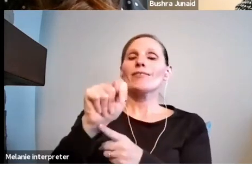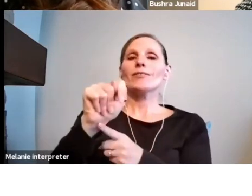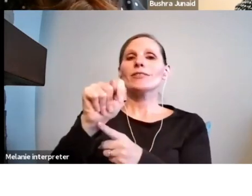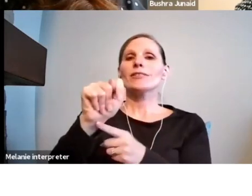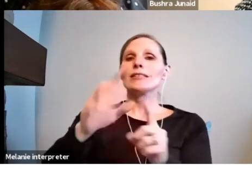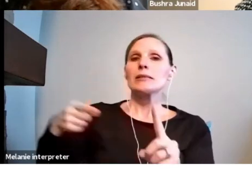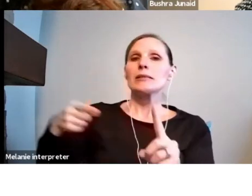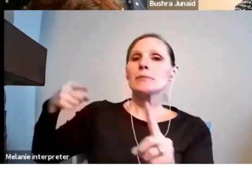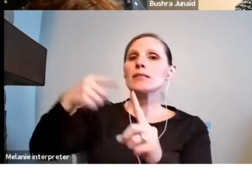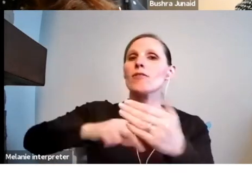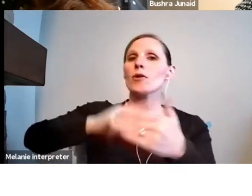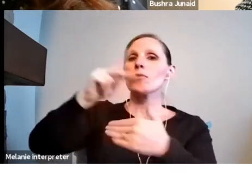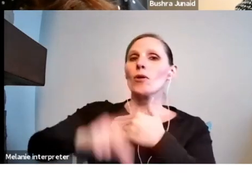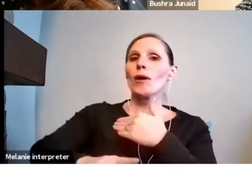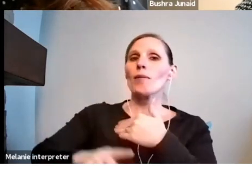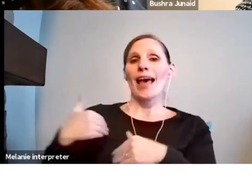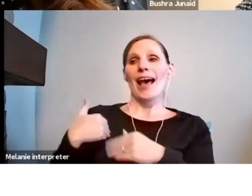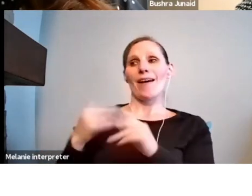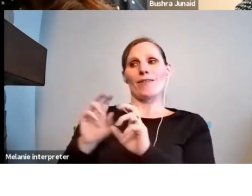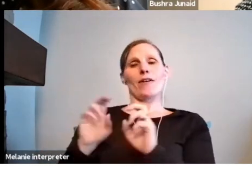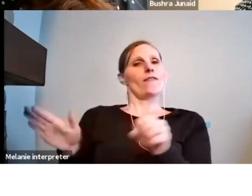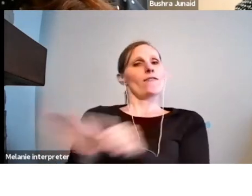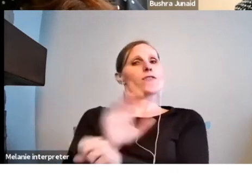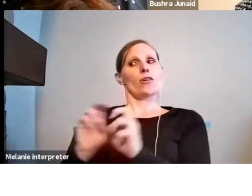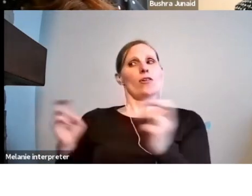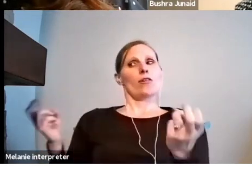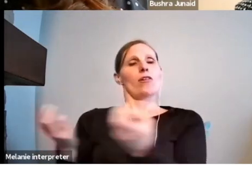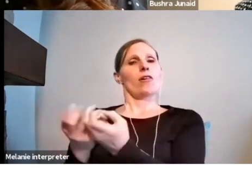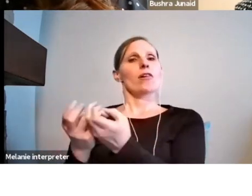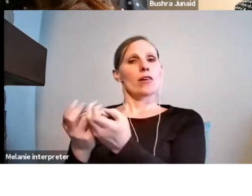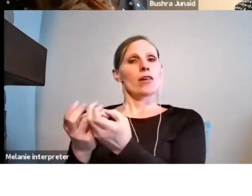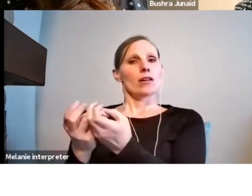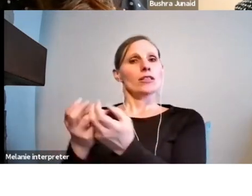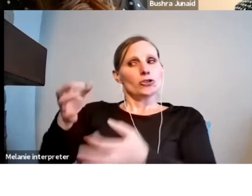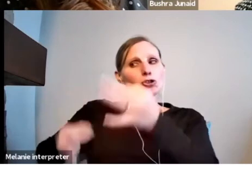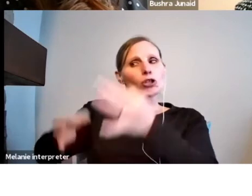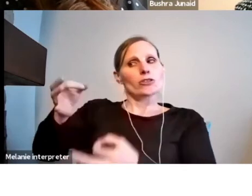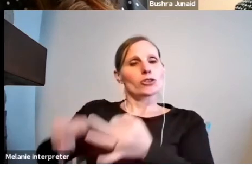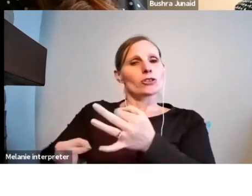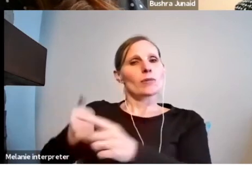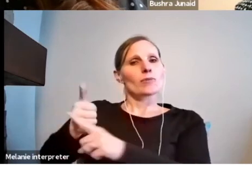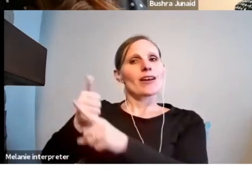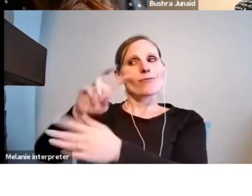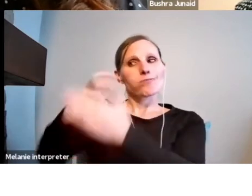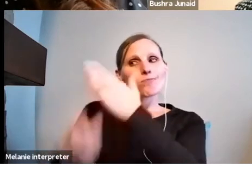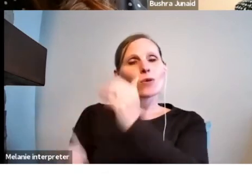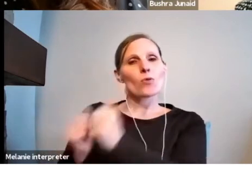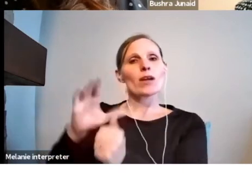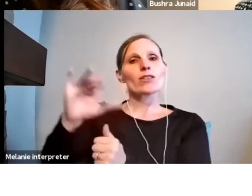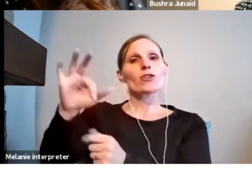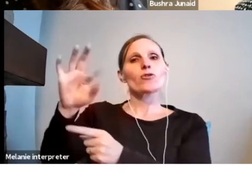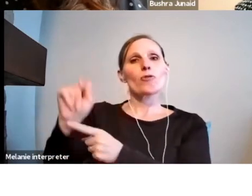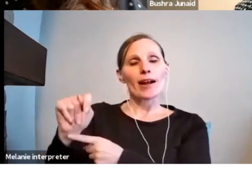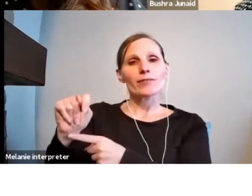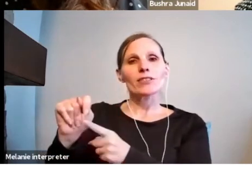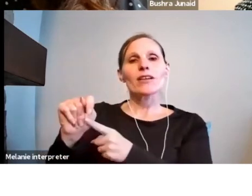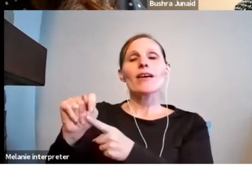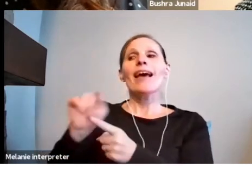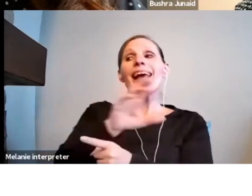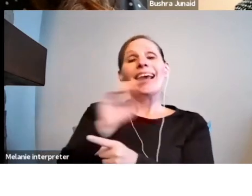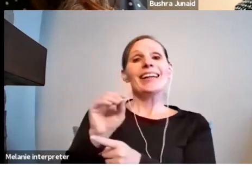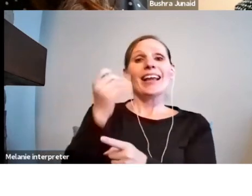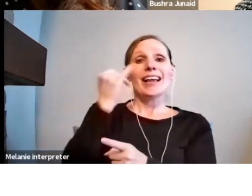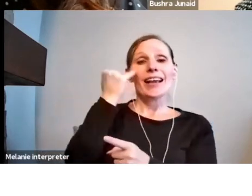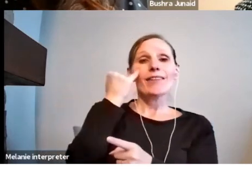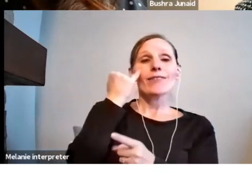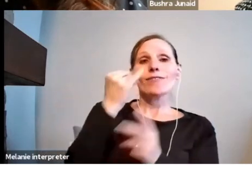reviewed by a full panel of craft artists, and then in a visual artist program, a full panel of visual arts